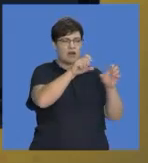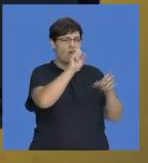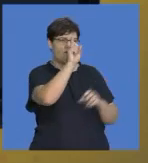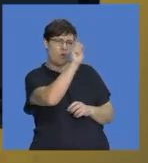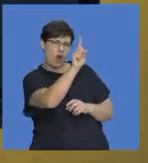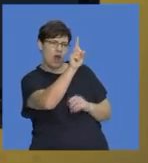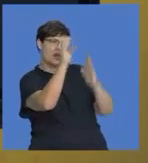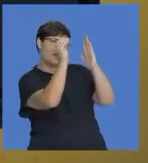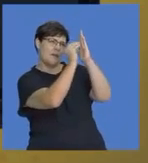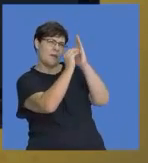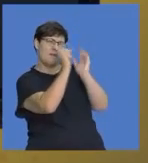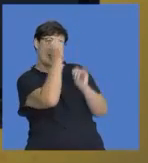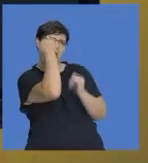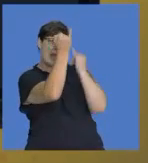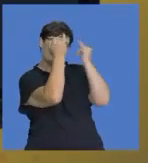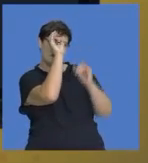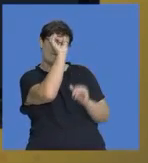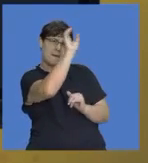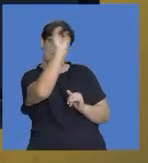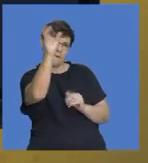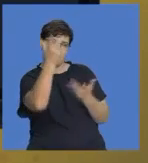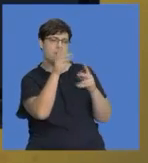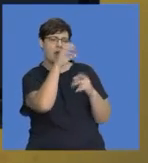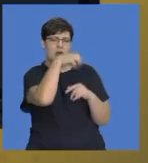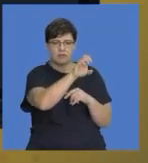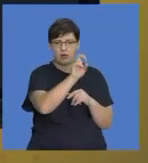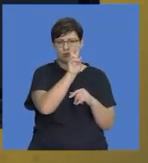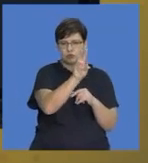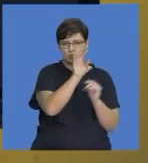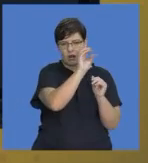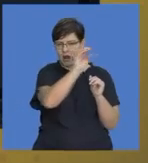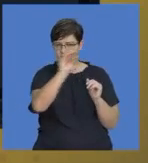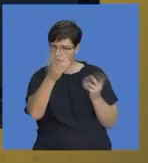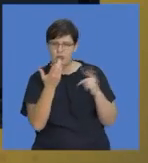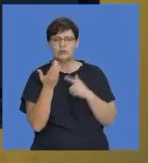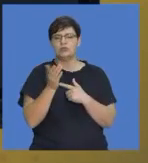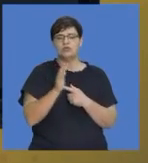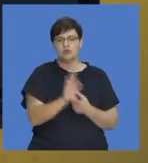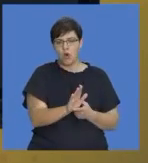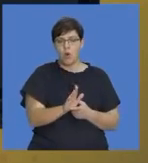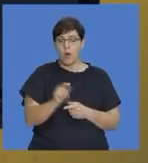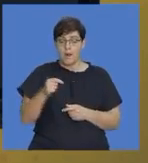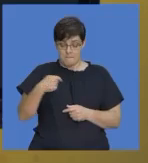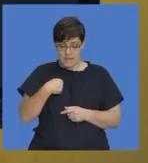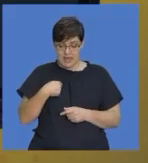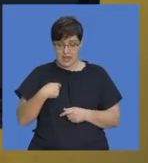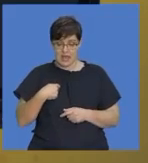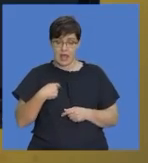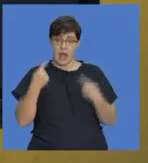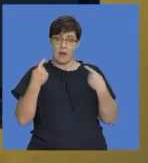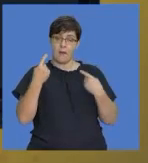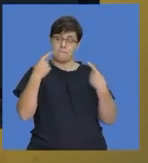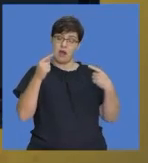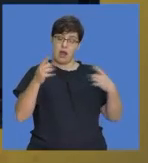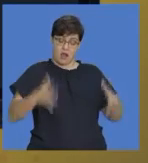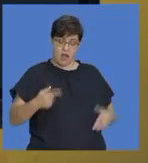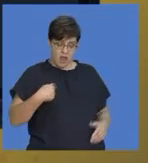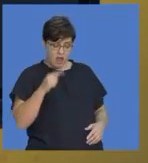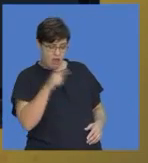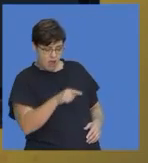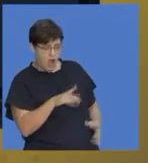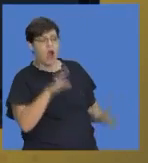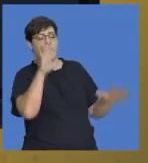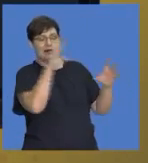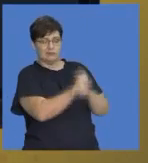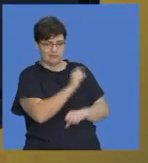list the key ideas per paragraph just so that you basically show the person marking your essay that you put some thought into